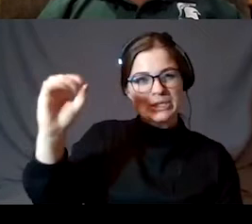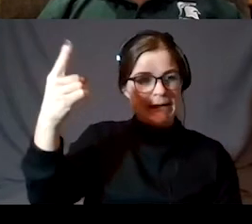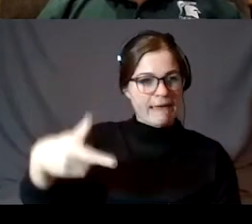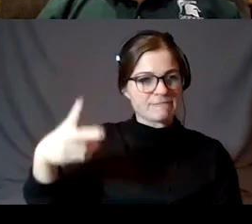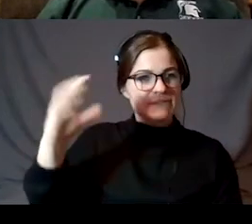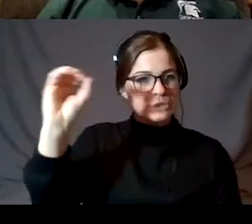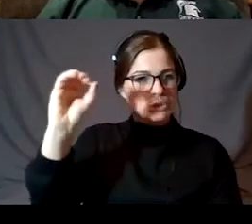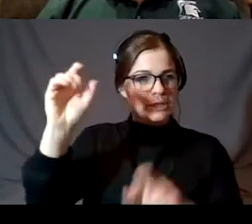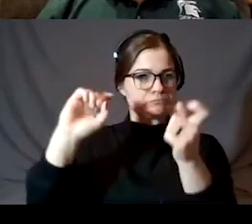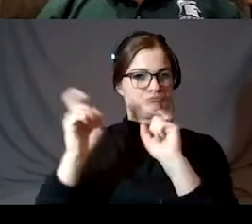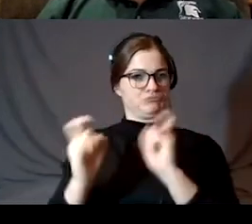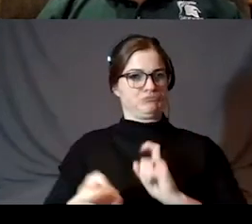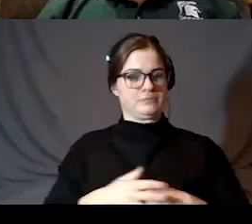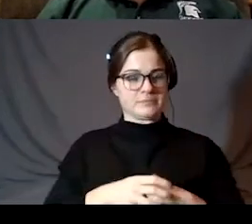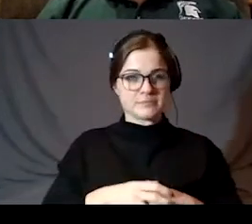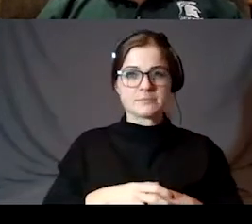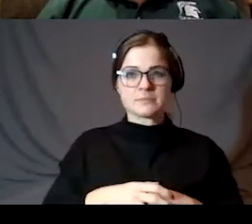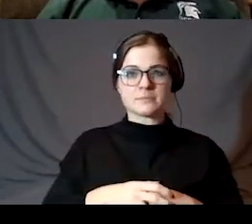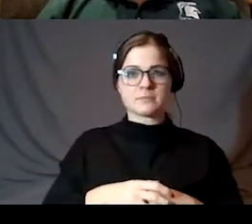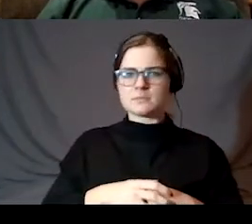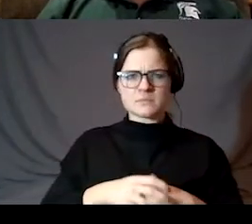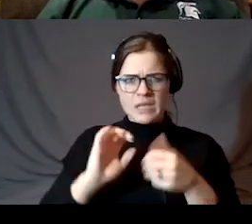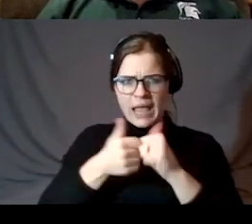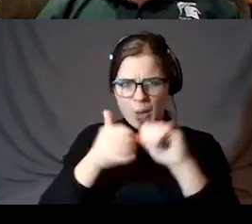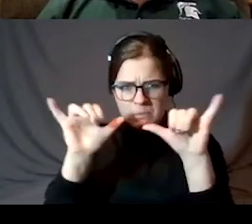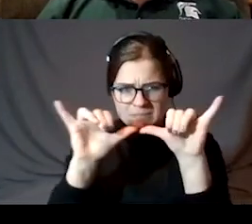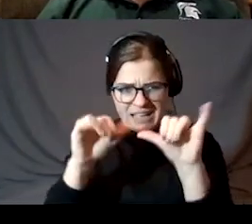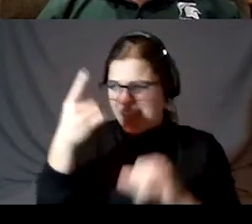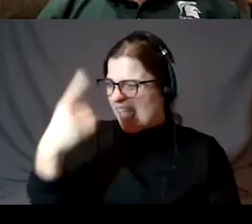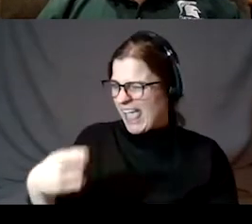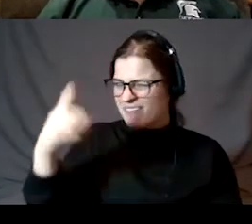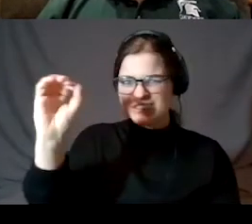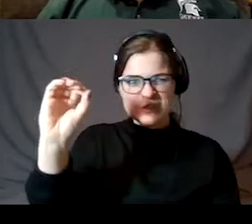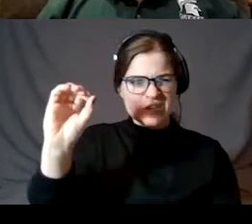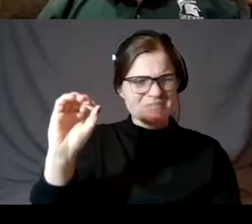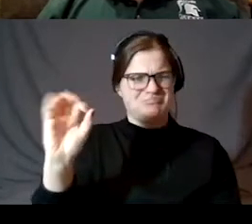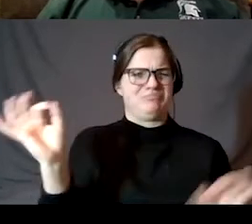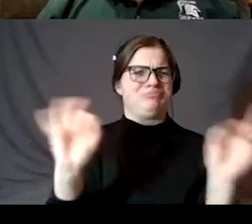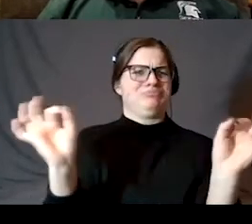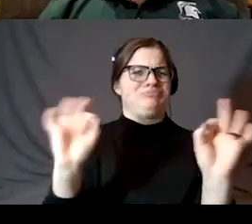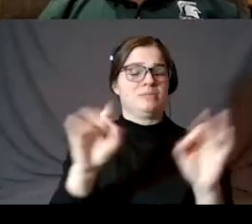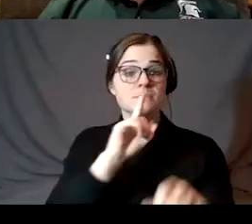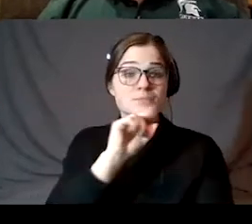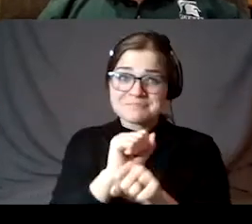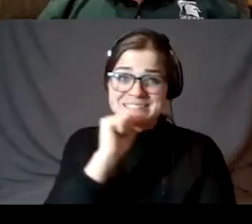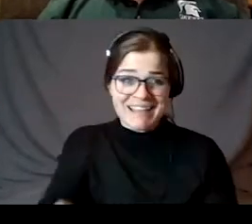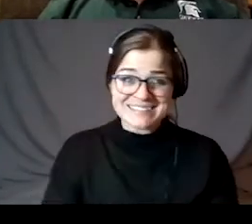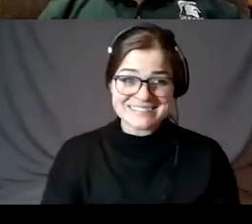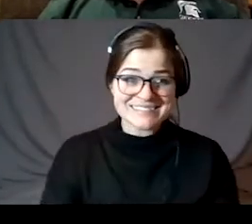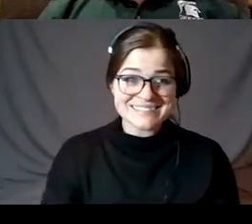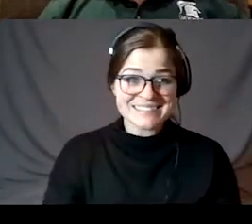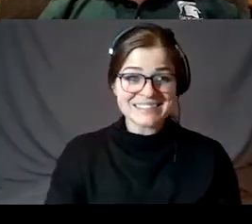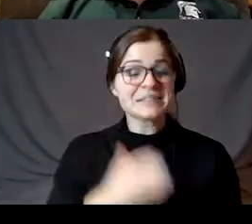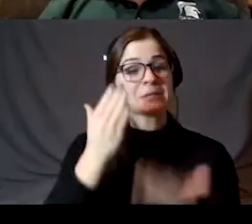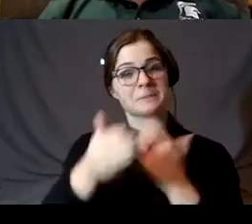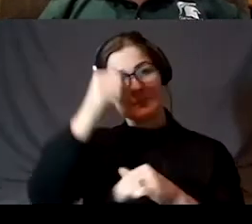a degree. So how big is that? That half a degree doesn't sound very big. And it isn't. You may remember